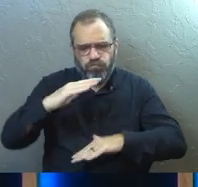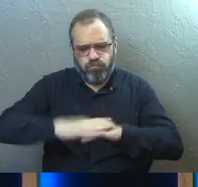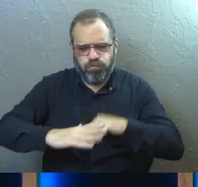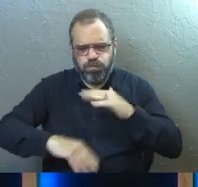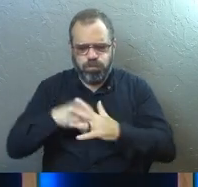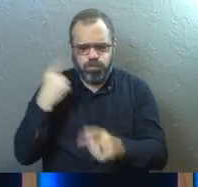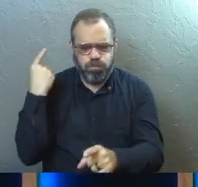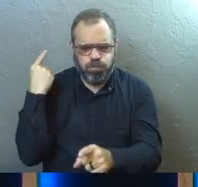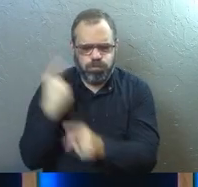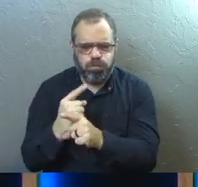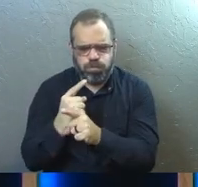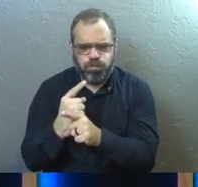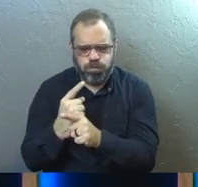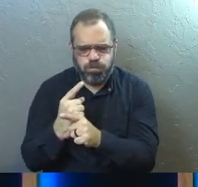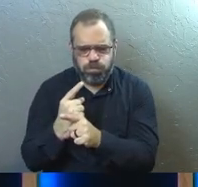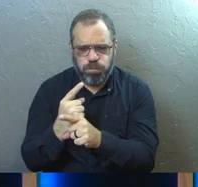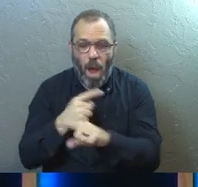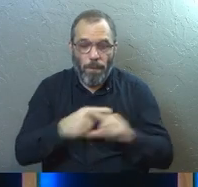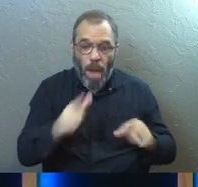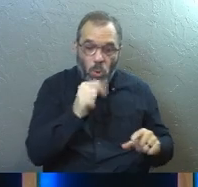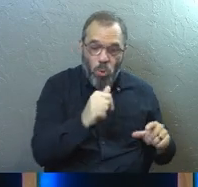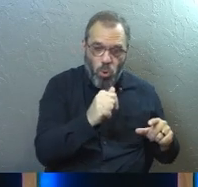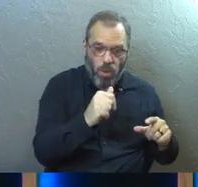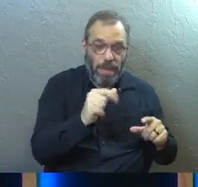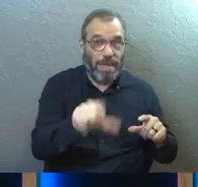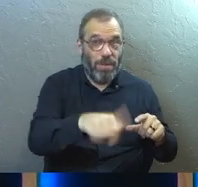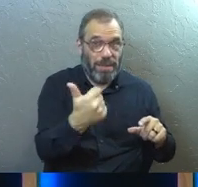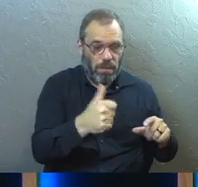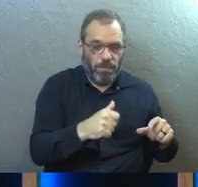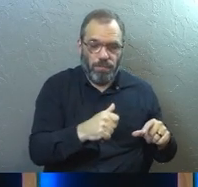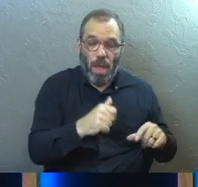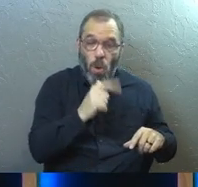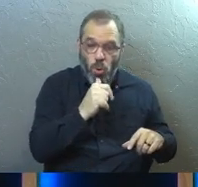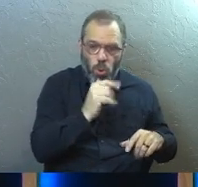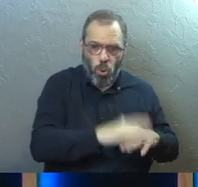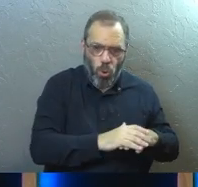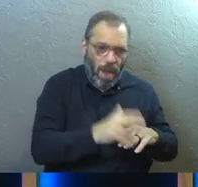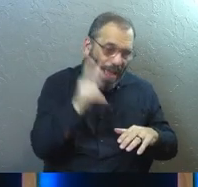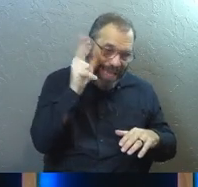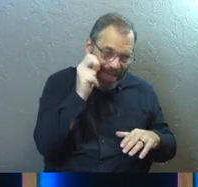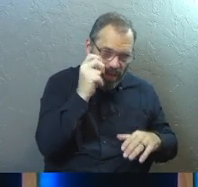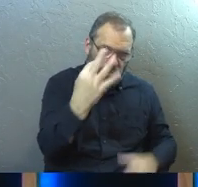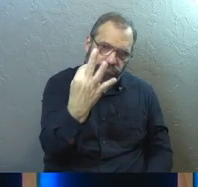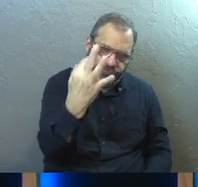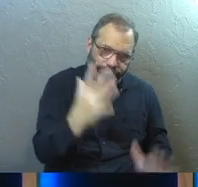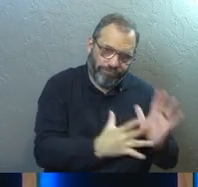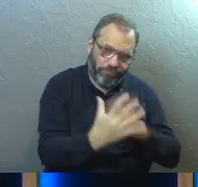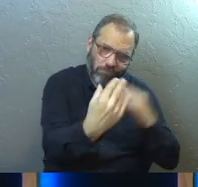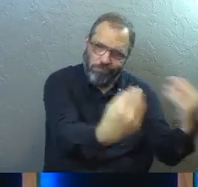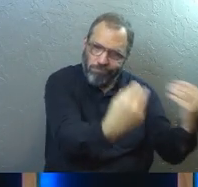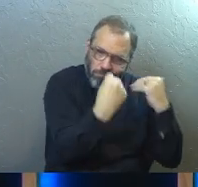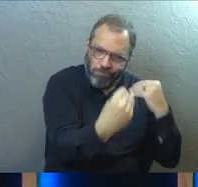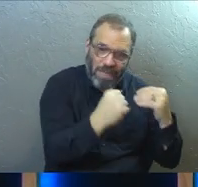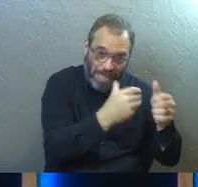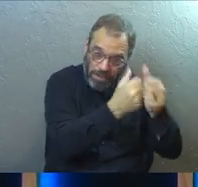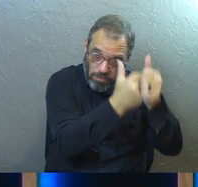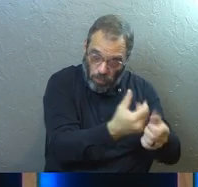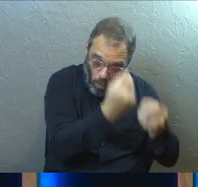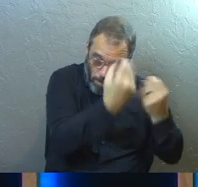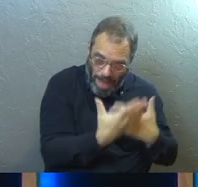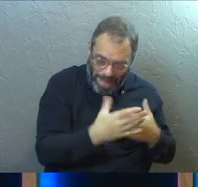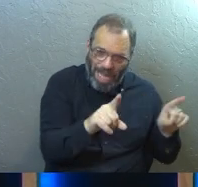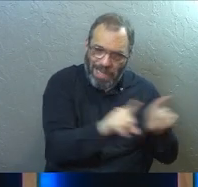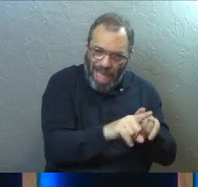well built. But anyone, this is the other side, anyone who hears Jesus' teachings and doesn't obey